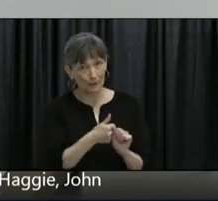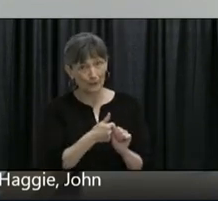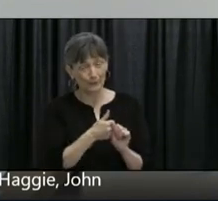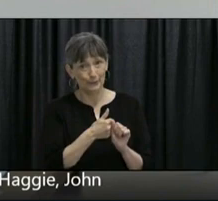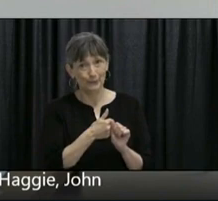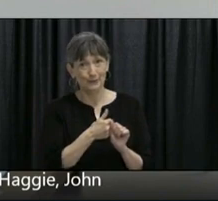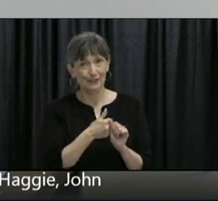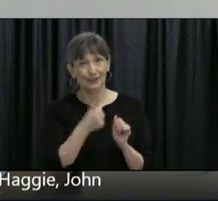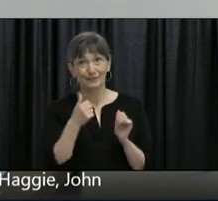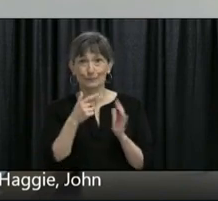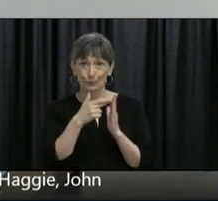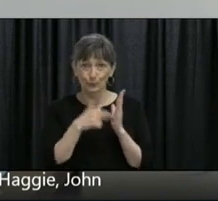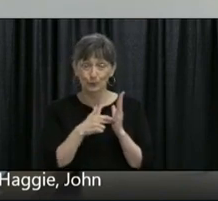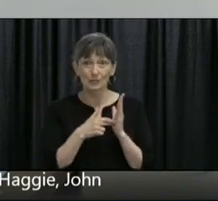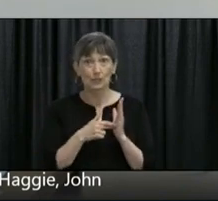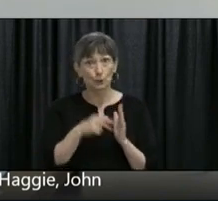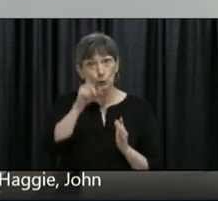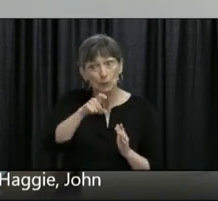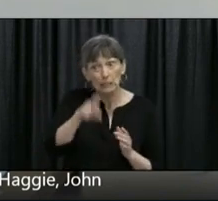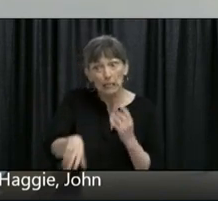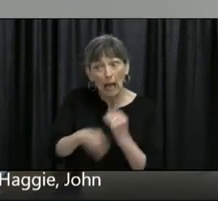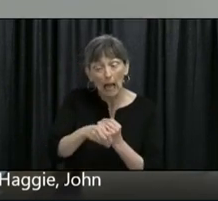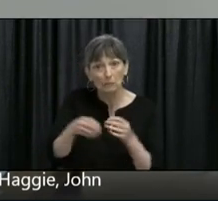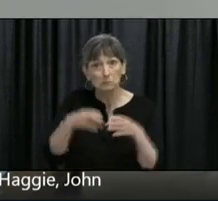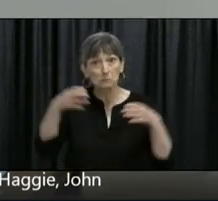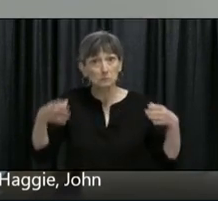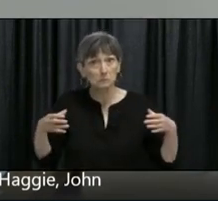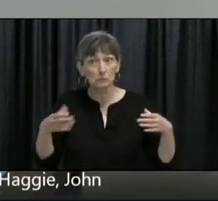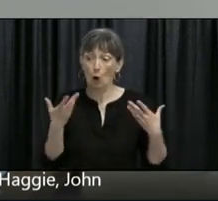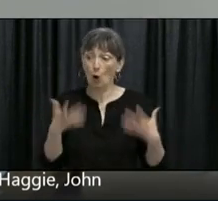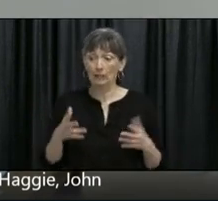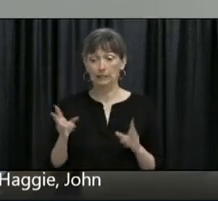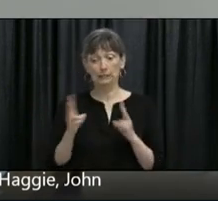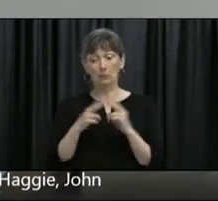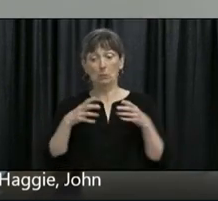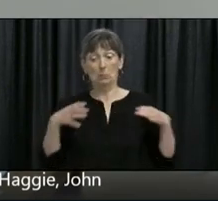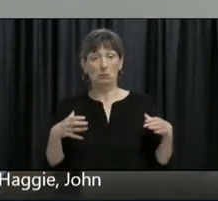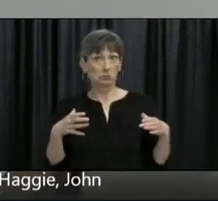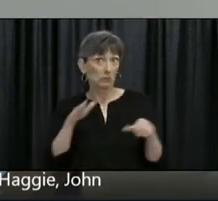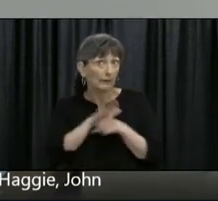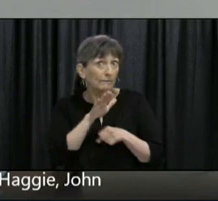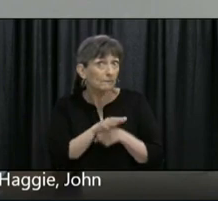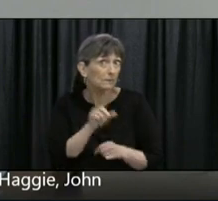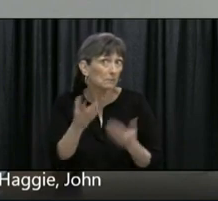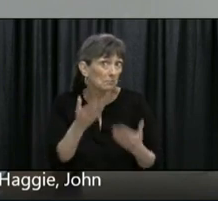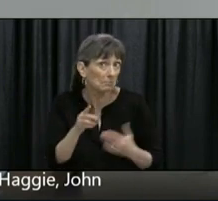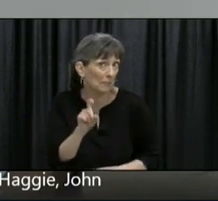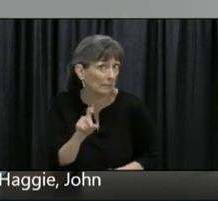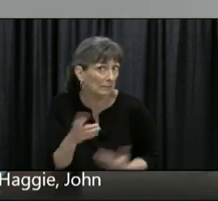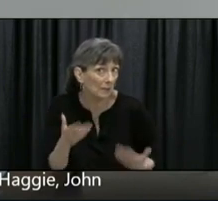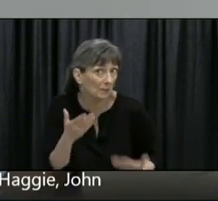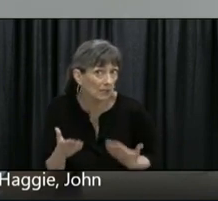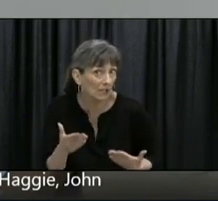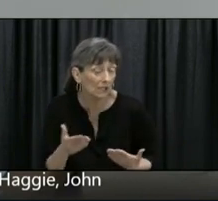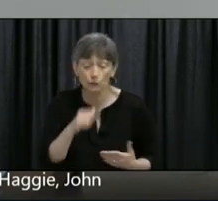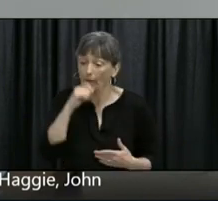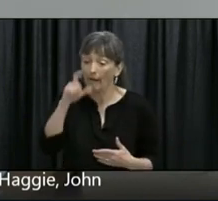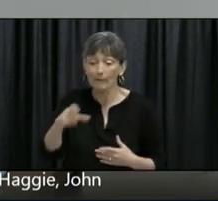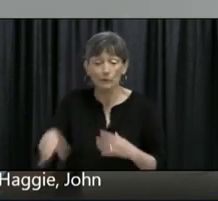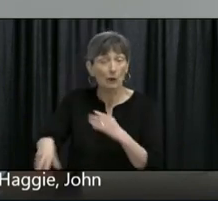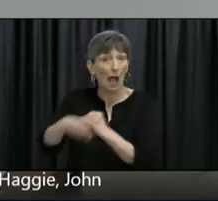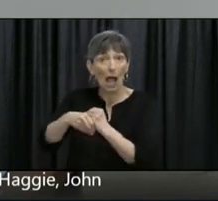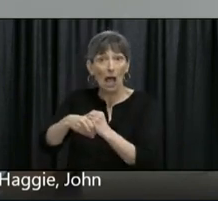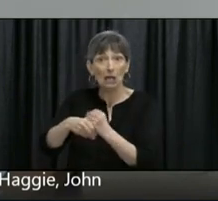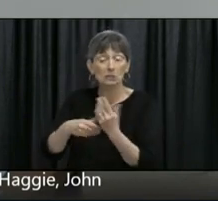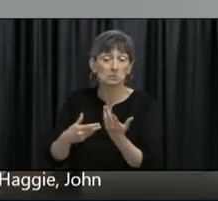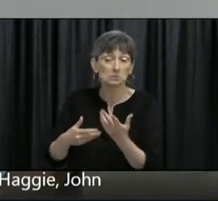increase your social circle? You have your double bubble. If you do, and these friends and supports are important to you,